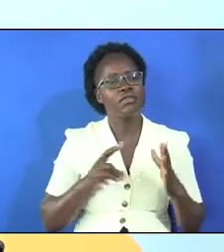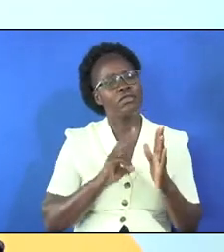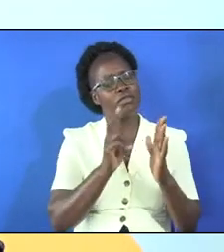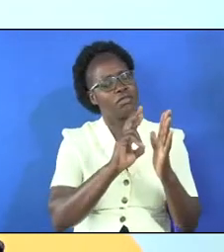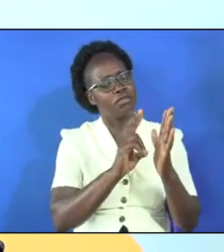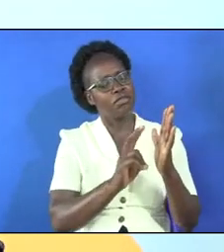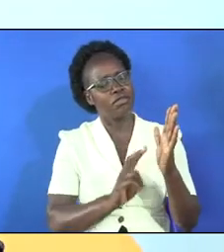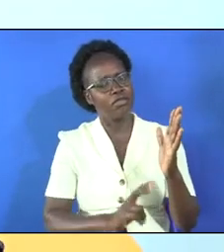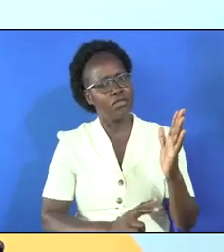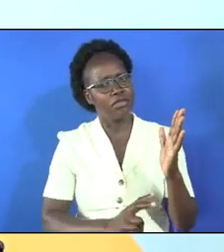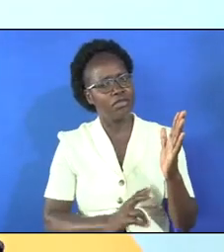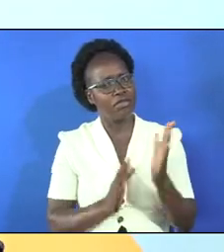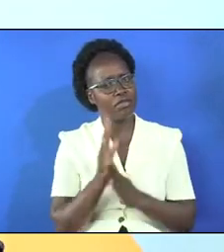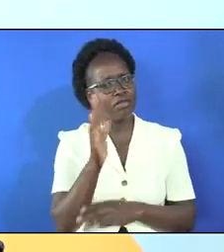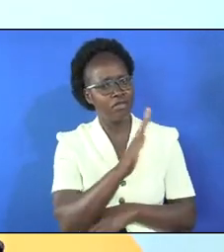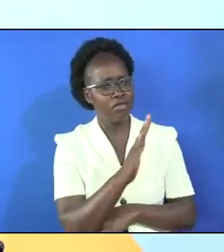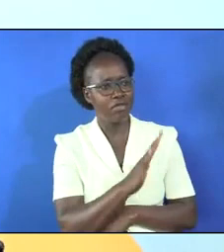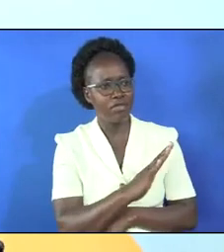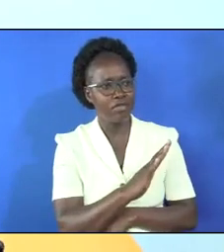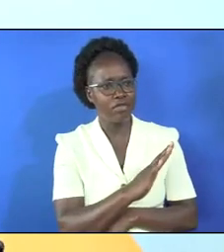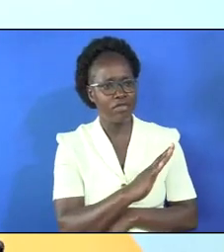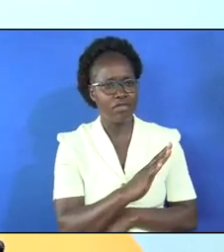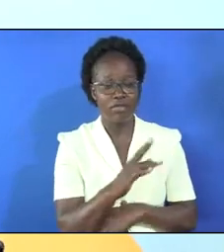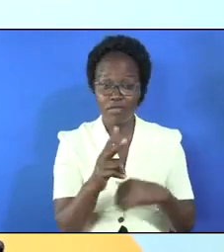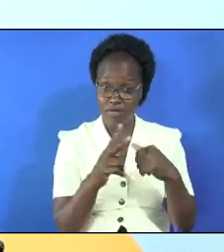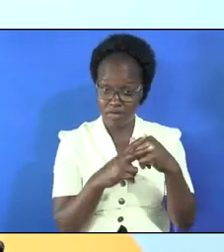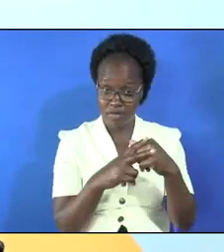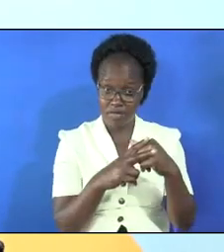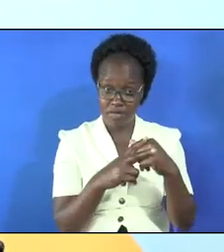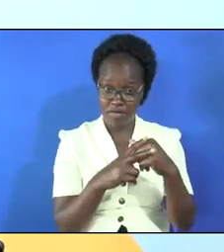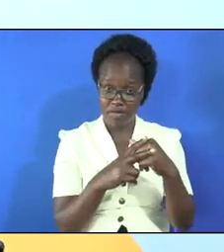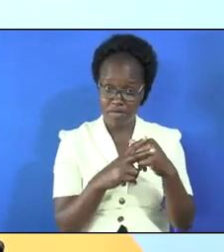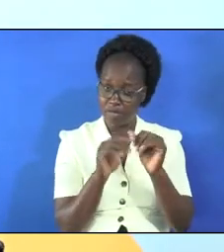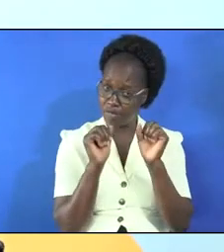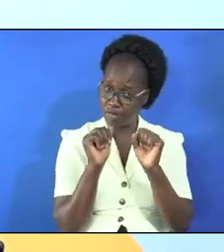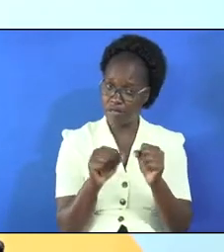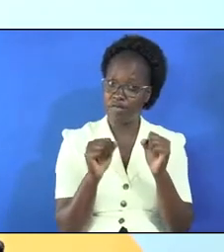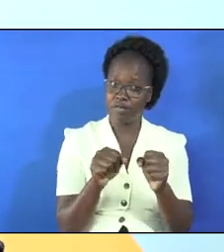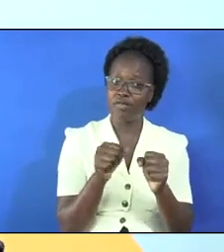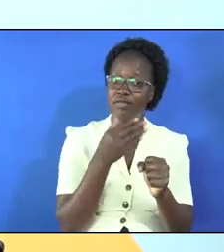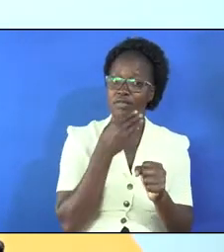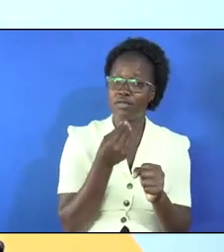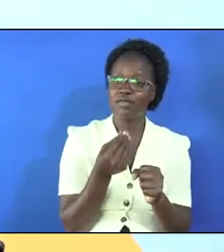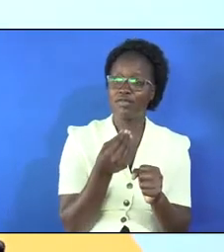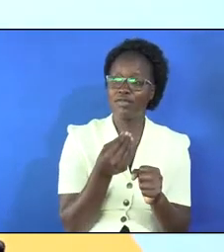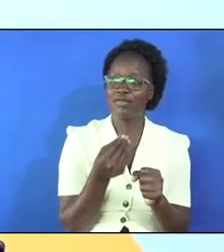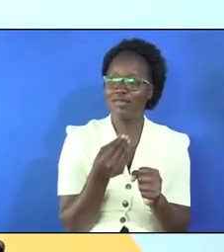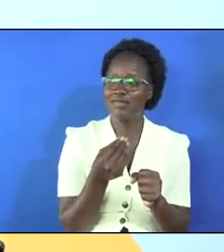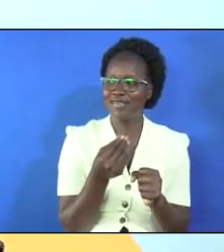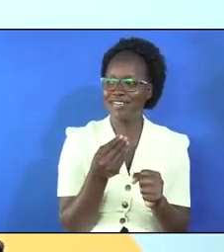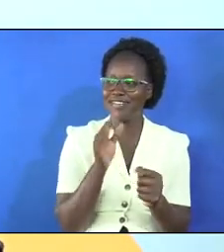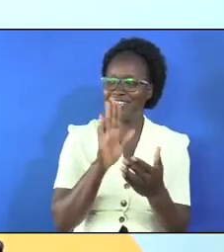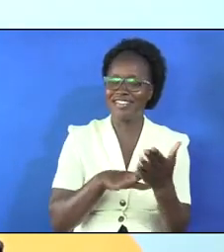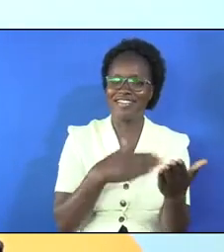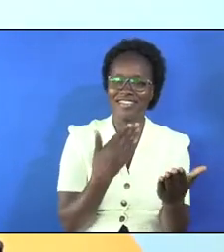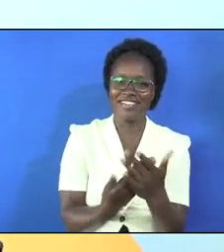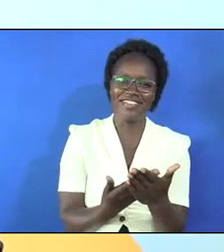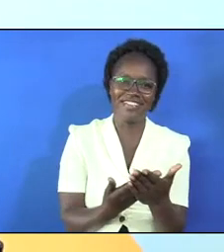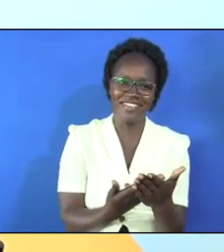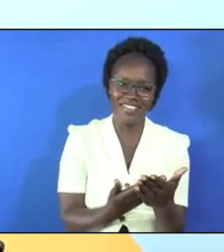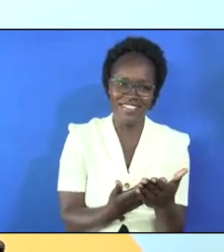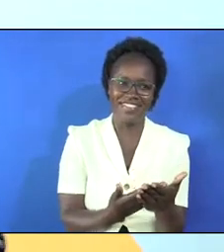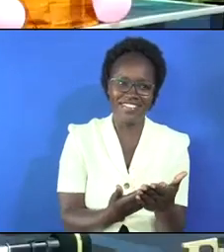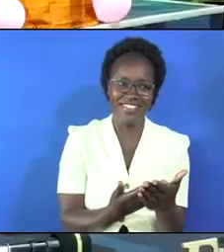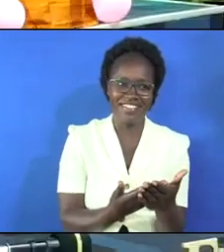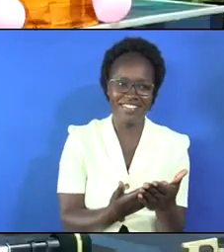and in the evening seven prospective candidates applied through that